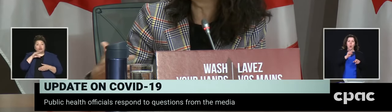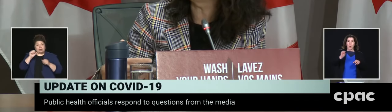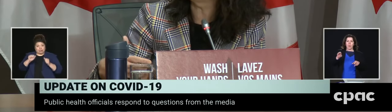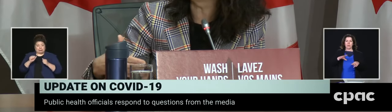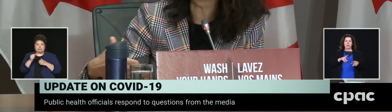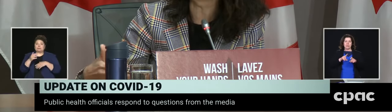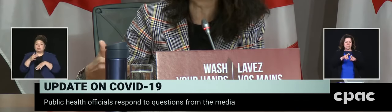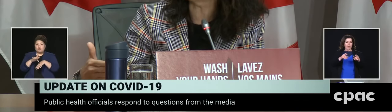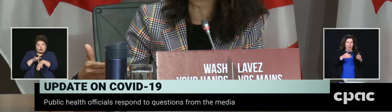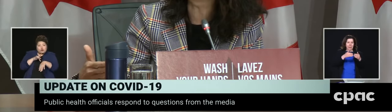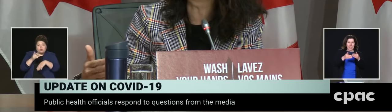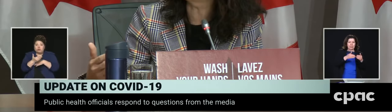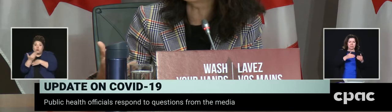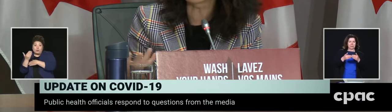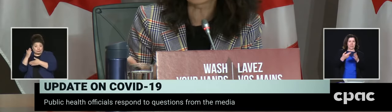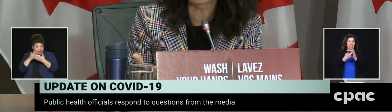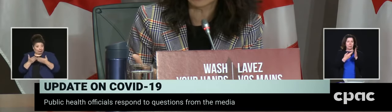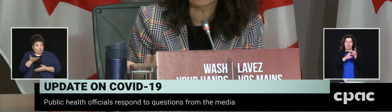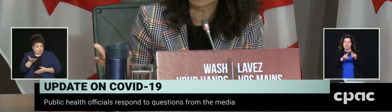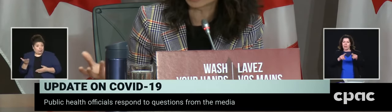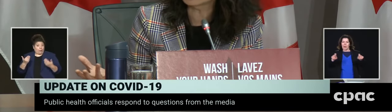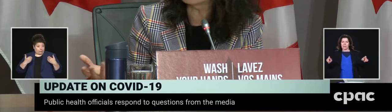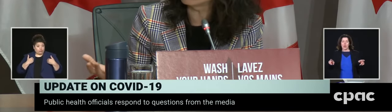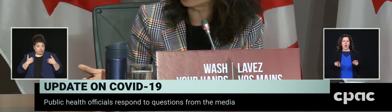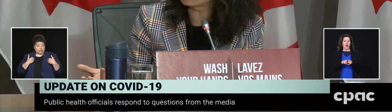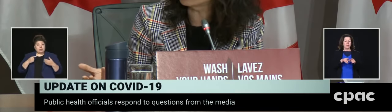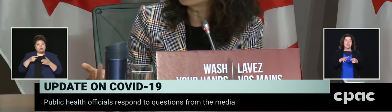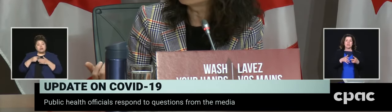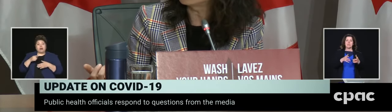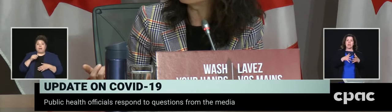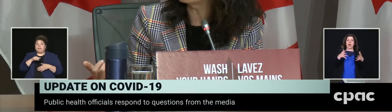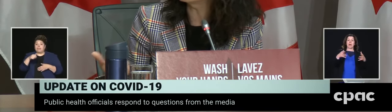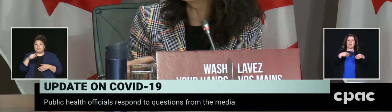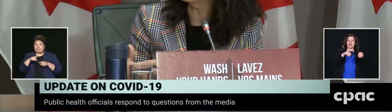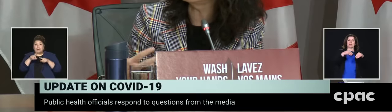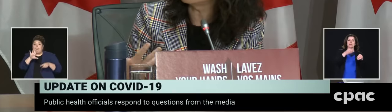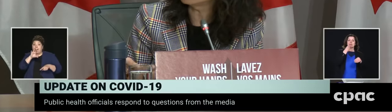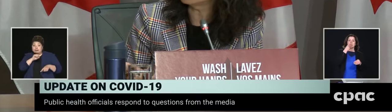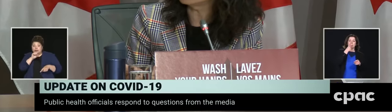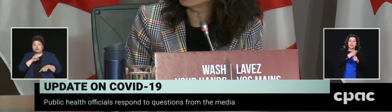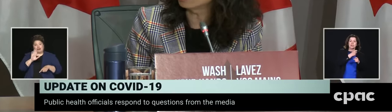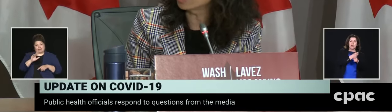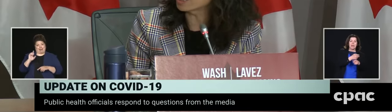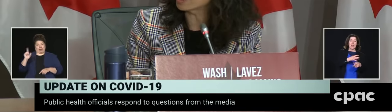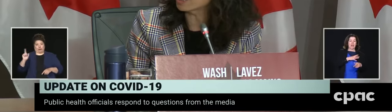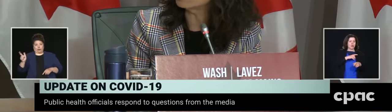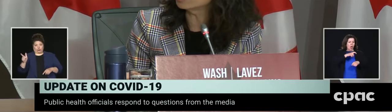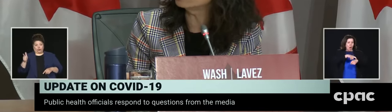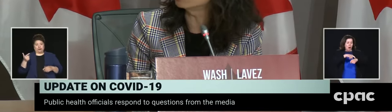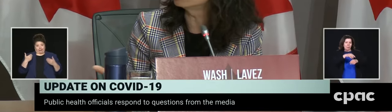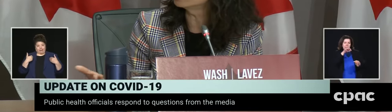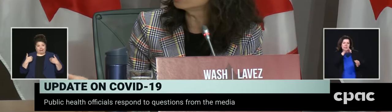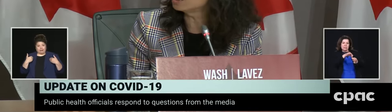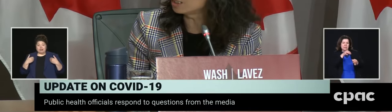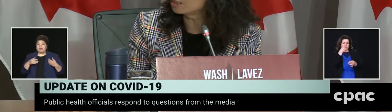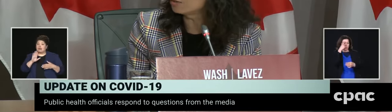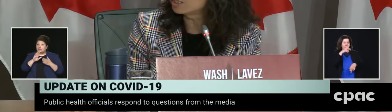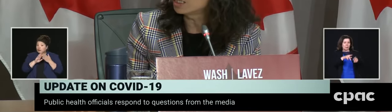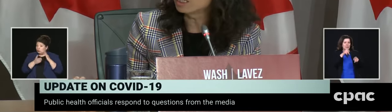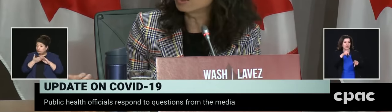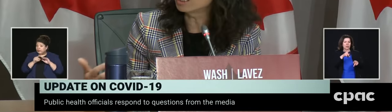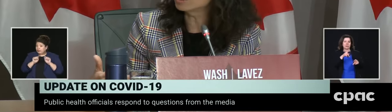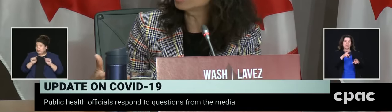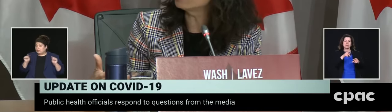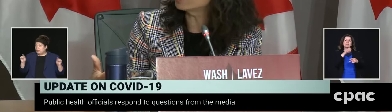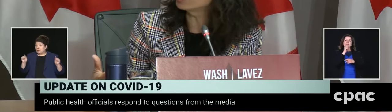as opposed to other age groups. So there's many ways in which I think different communities are looking at how they support the seniors